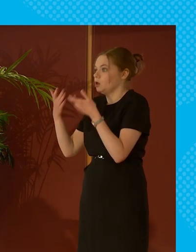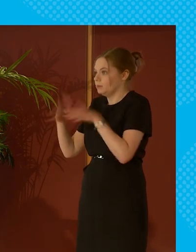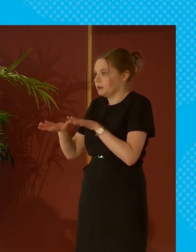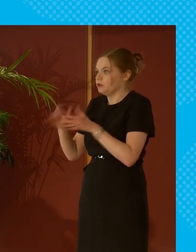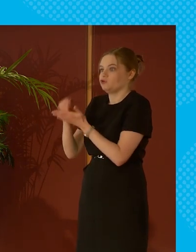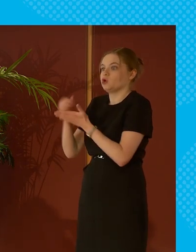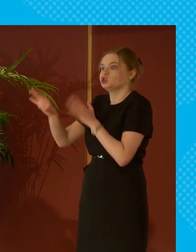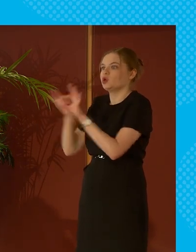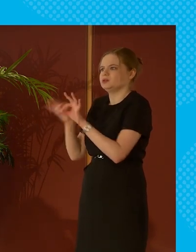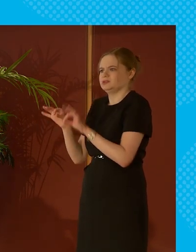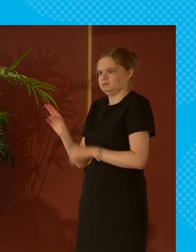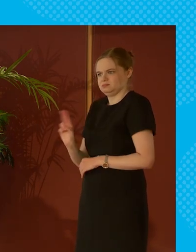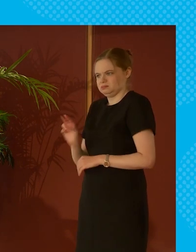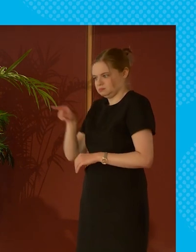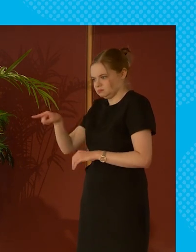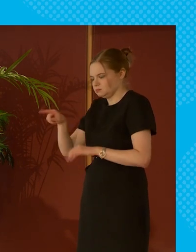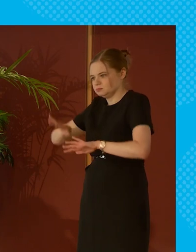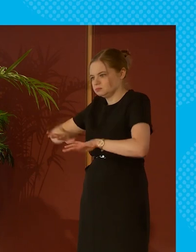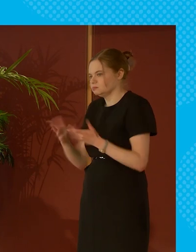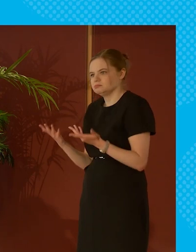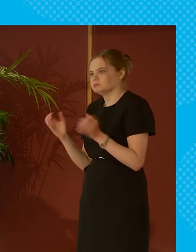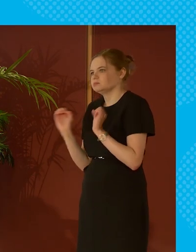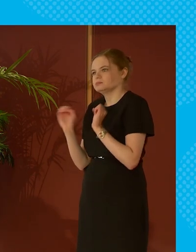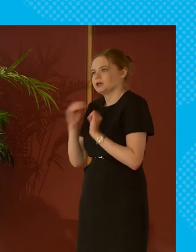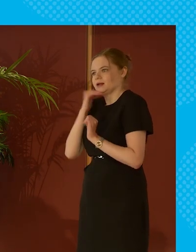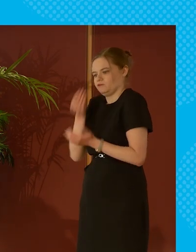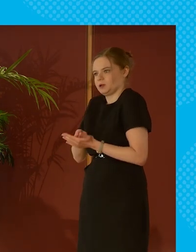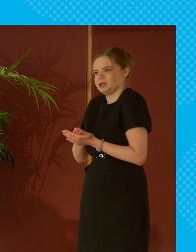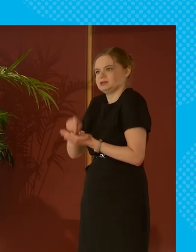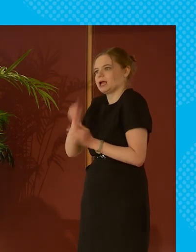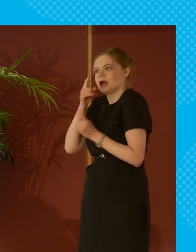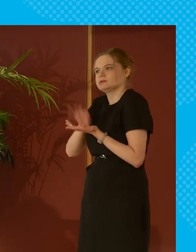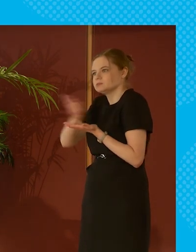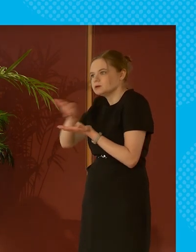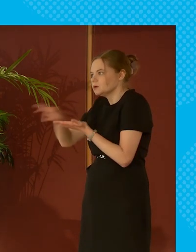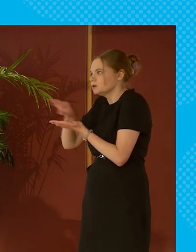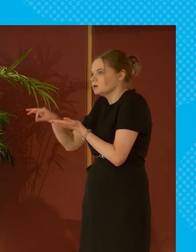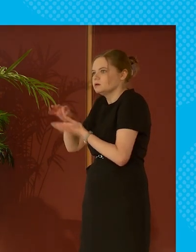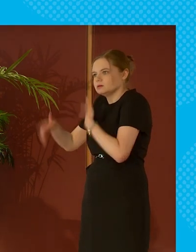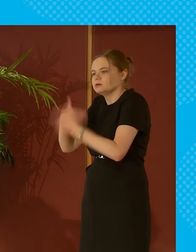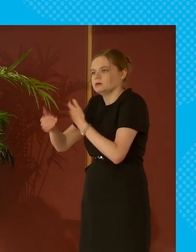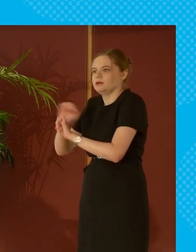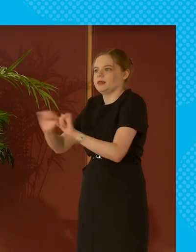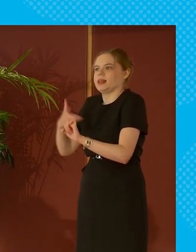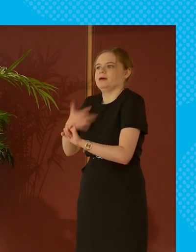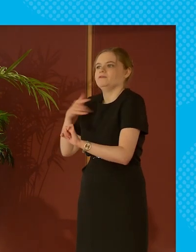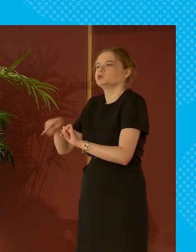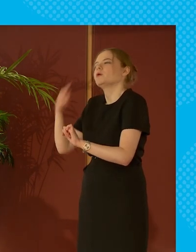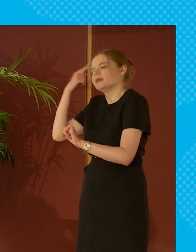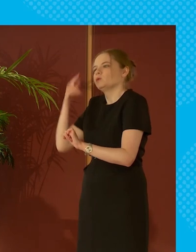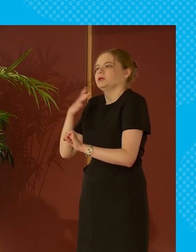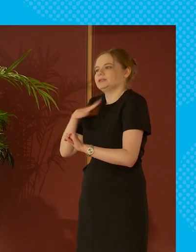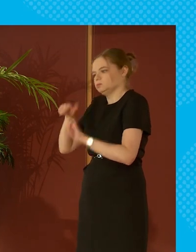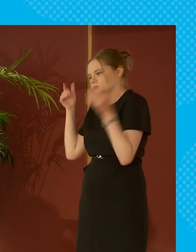choices over others this is as a result of just not having enough to begin with and I think that's what we need to be coming